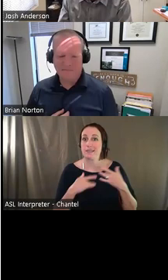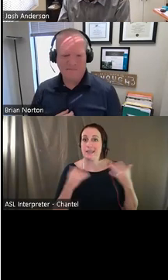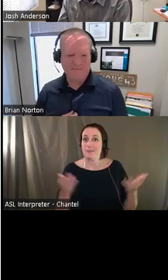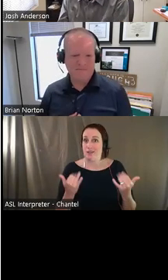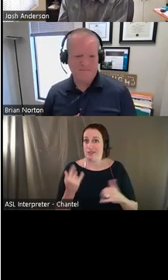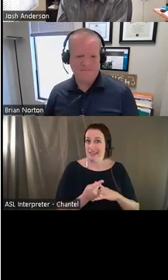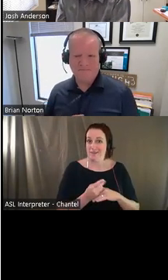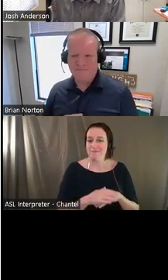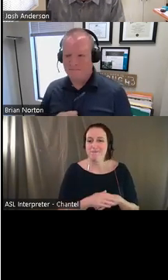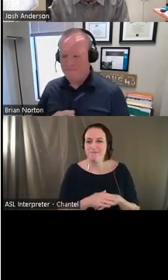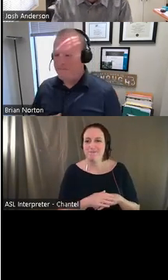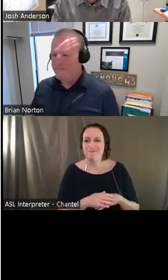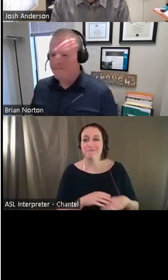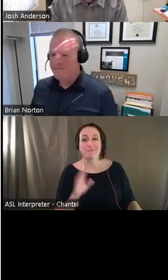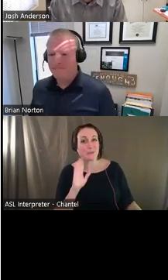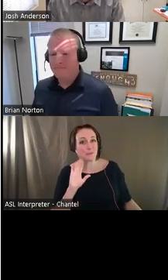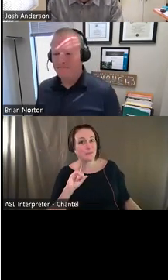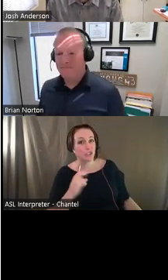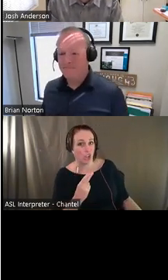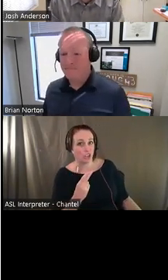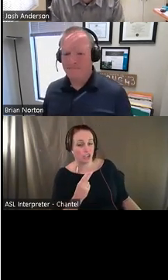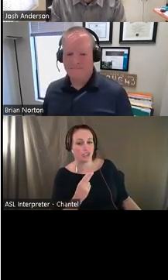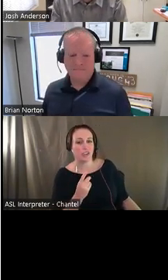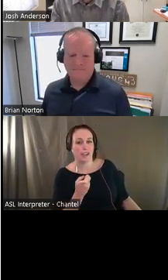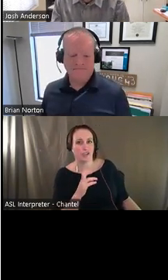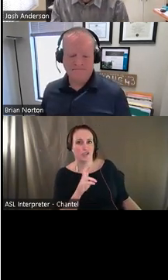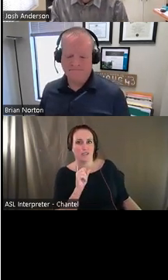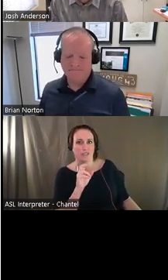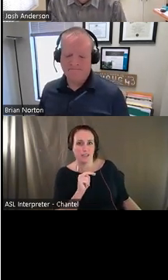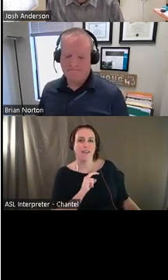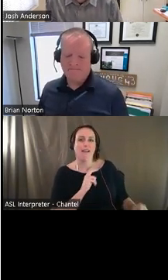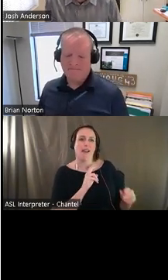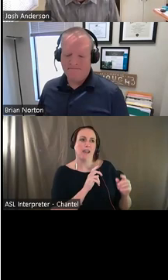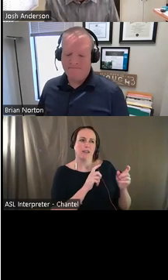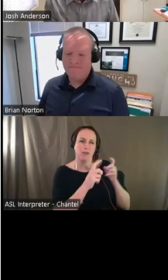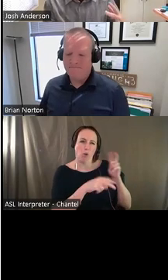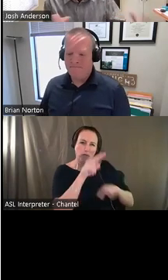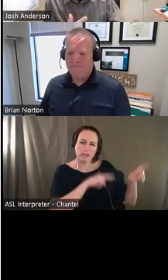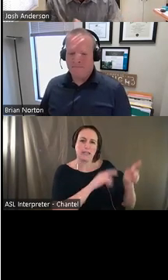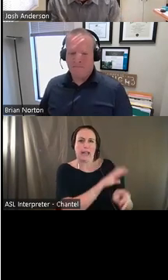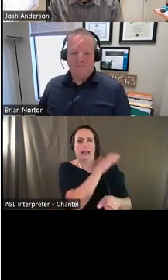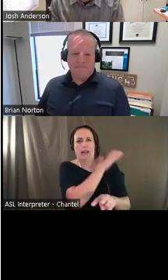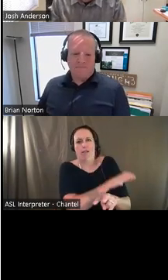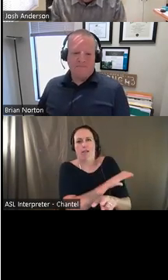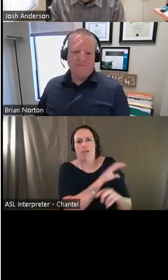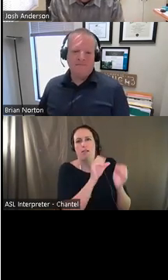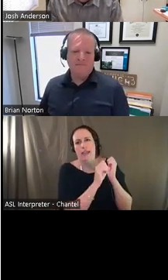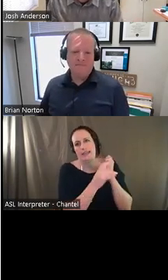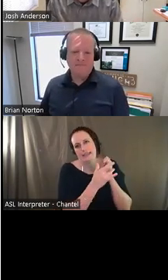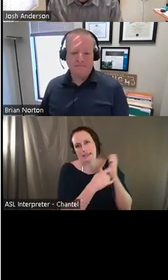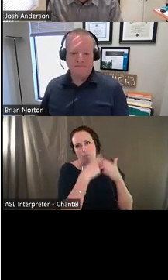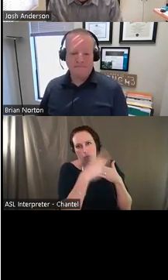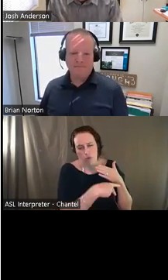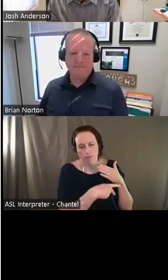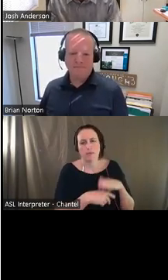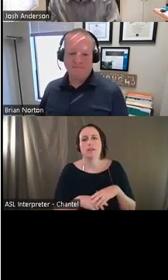And I'm Josh Anderson. So I manage our clinical assistive technology services. So that's kind of just another side of our program. So where Brian